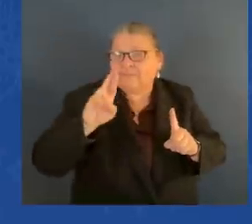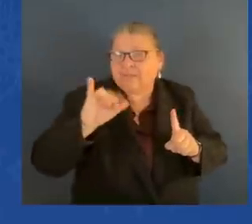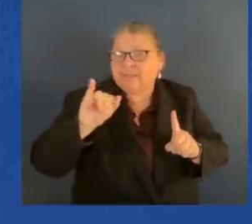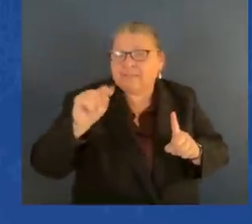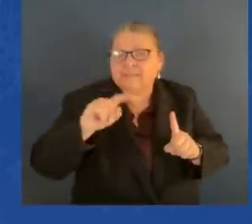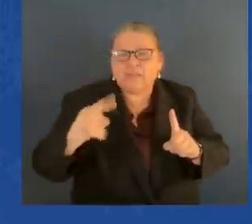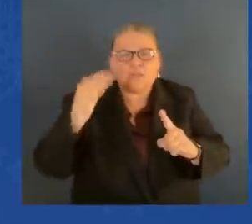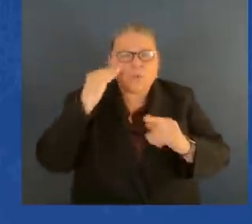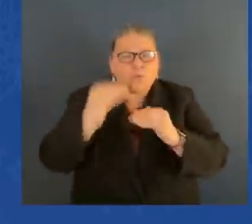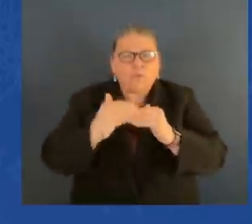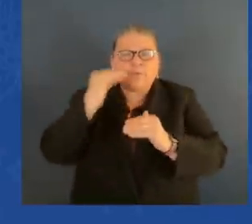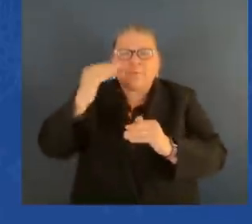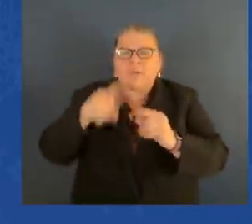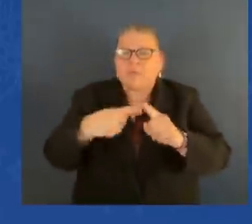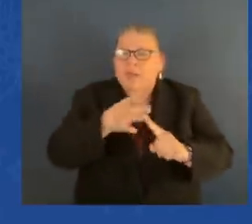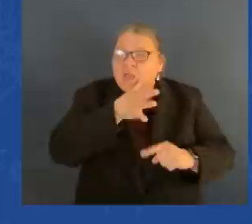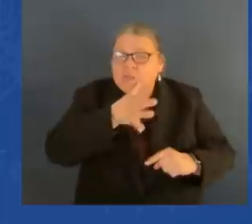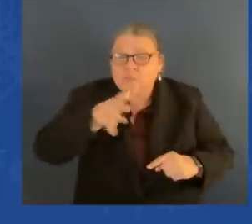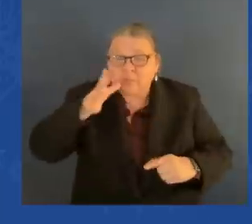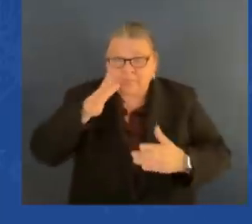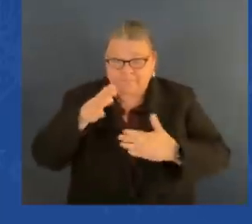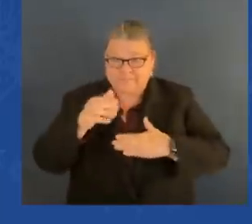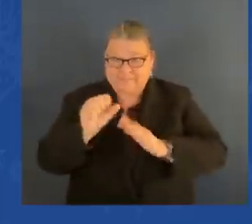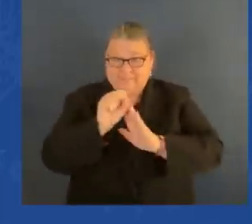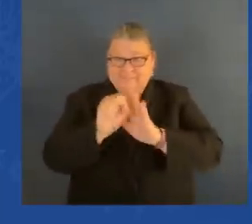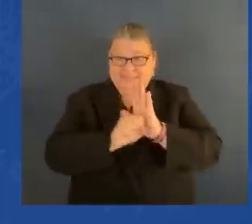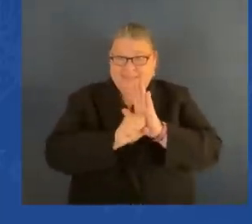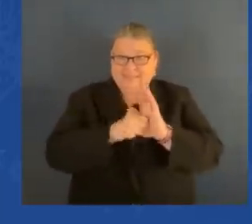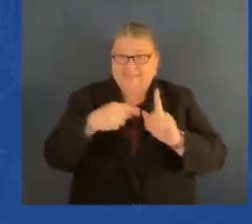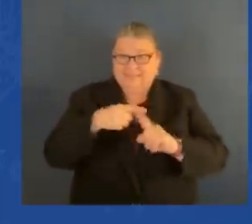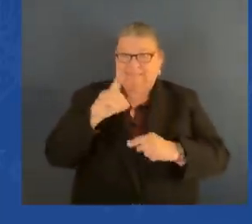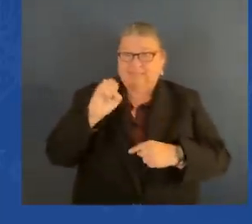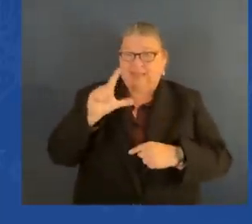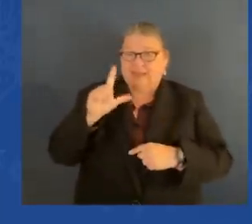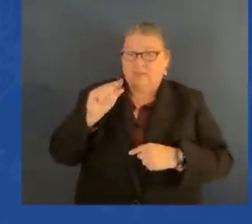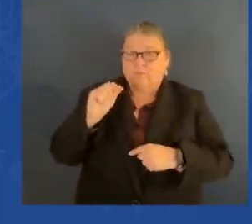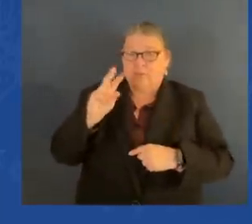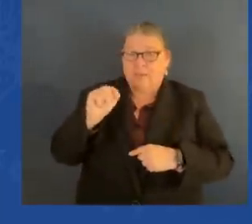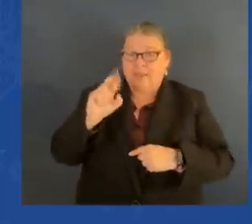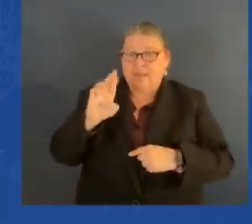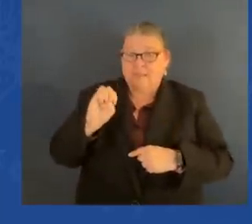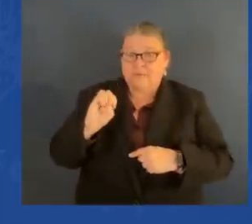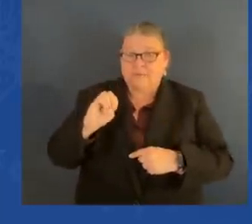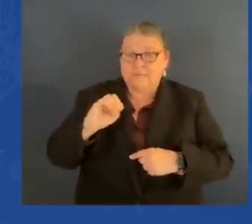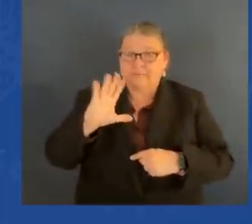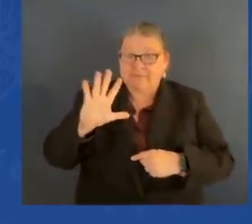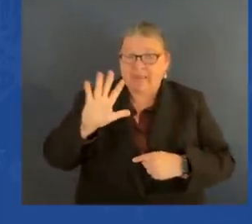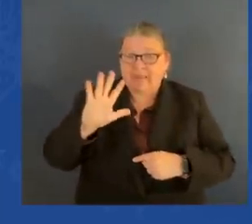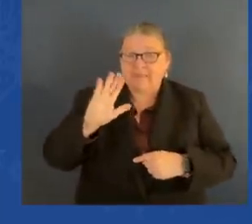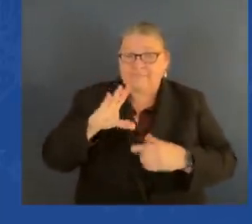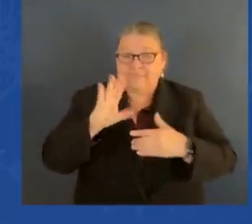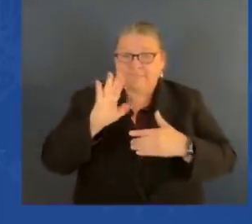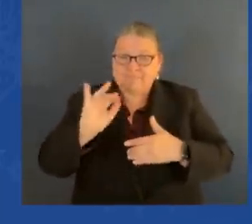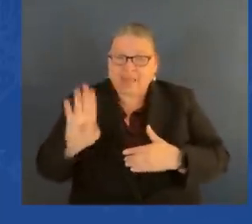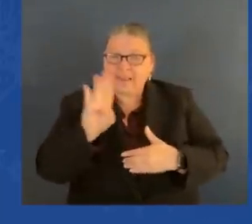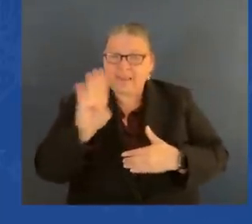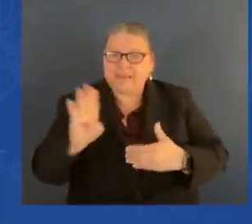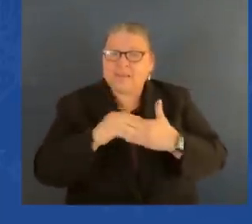Delmarva Peninsula, has a $5 billion industry. Chickens, a lot of chickens, a hell of a lot more chickens than people.